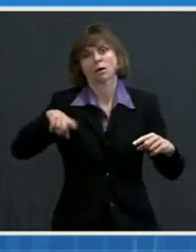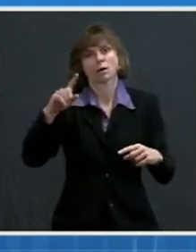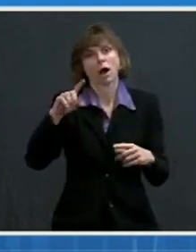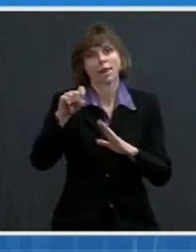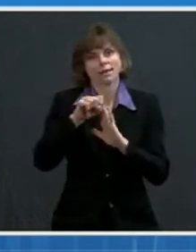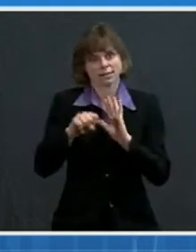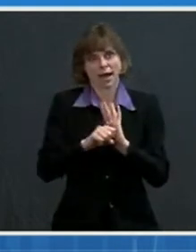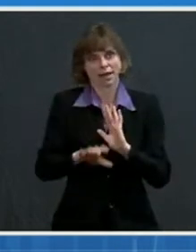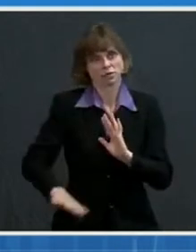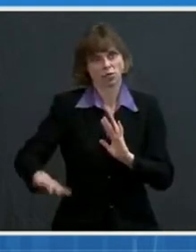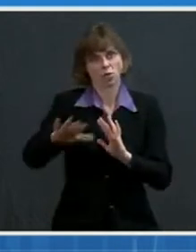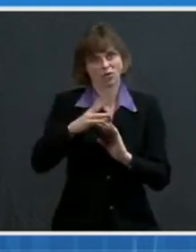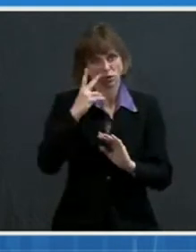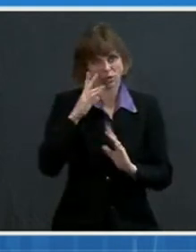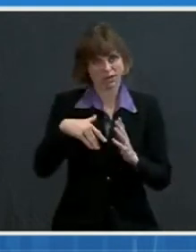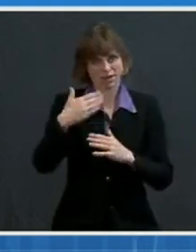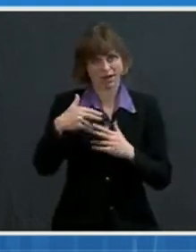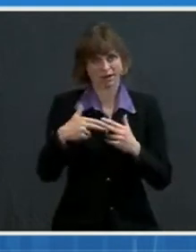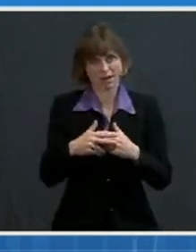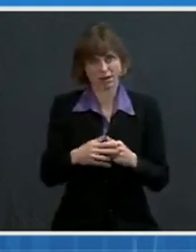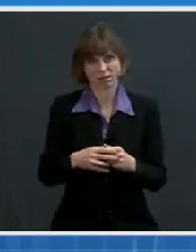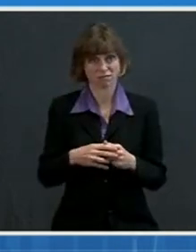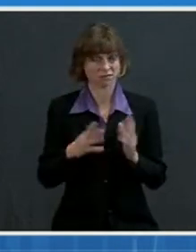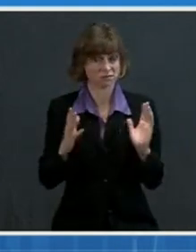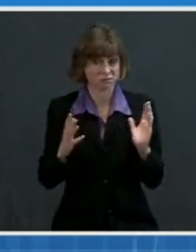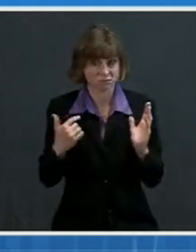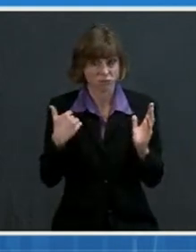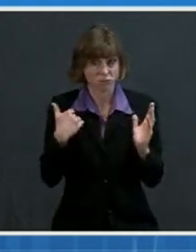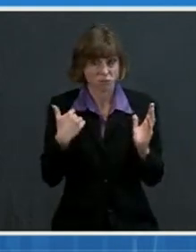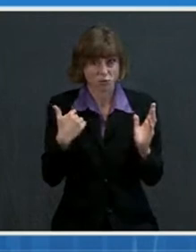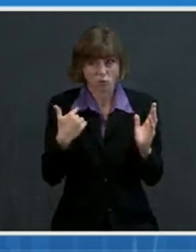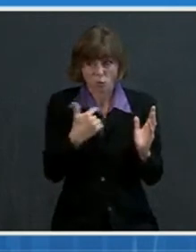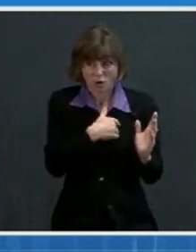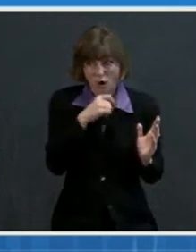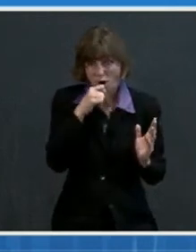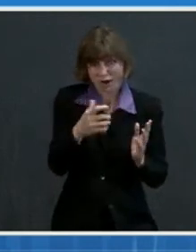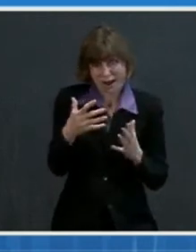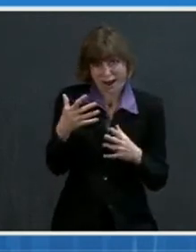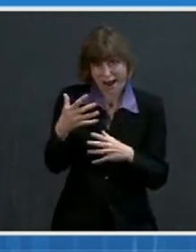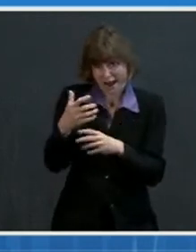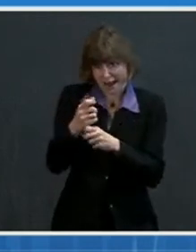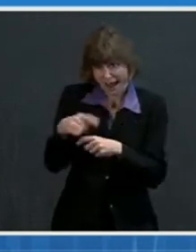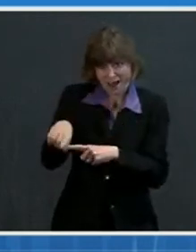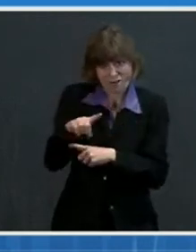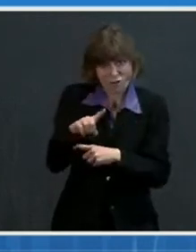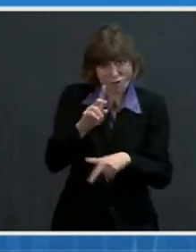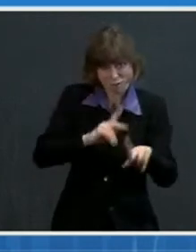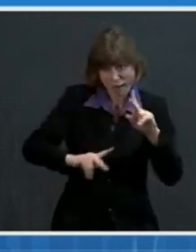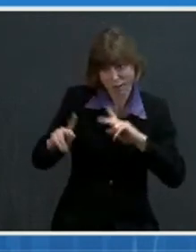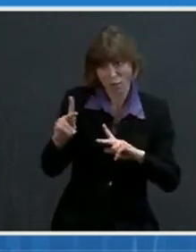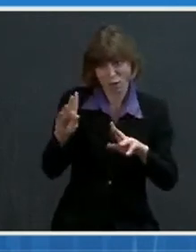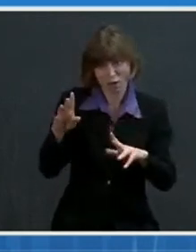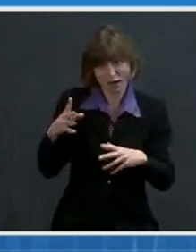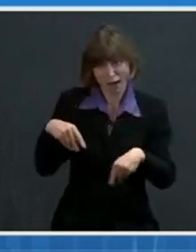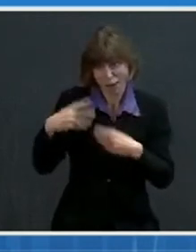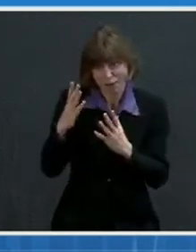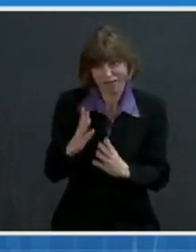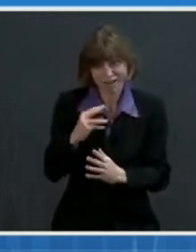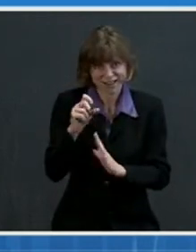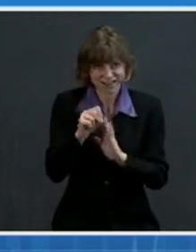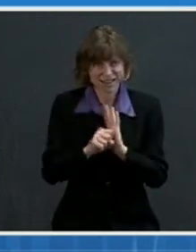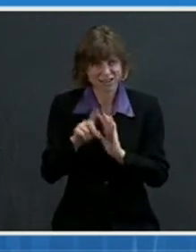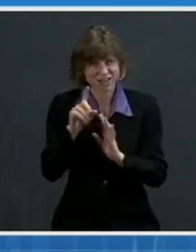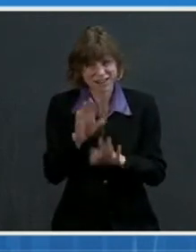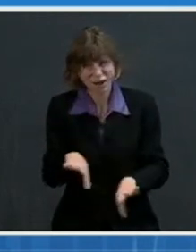as you can see on the next slide. And we're not getting from individuals, from providers, and from states the critical information